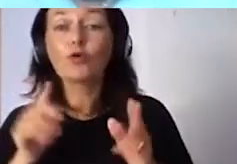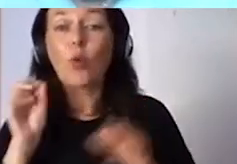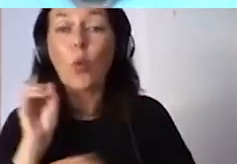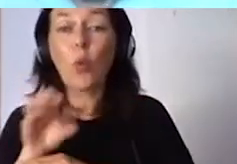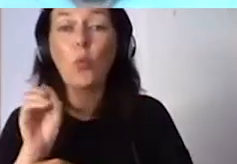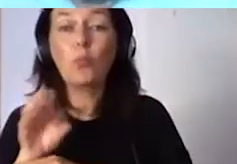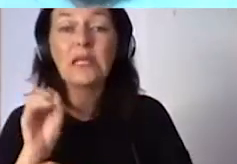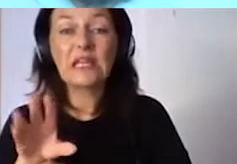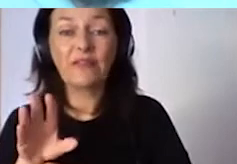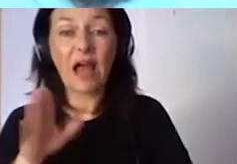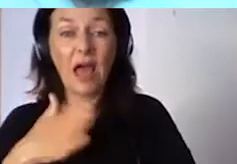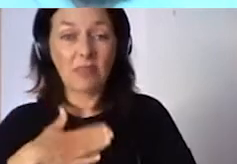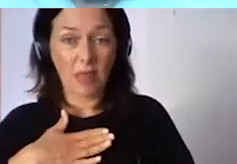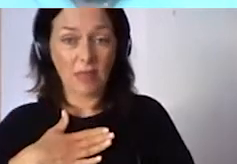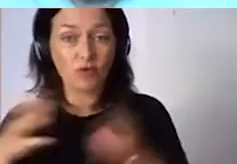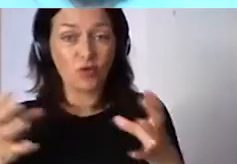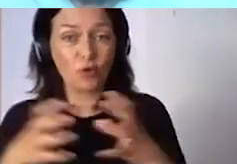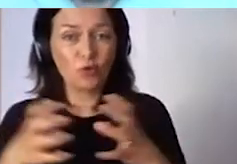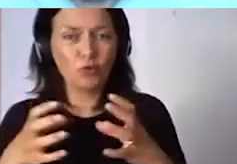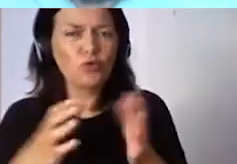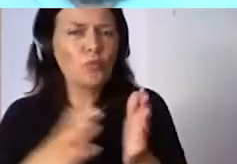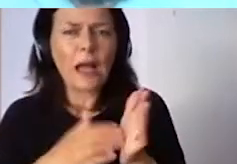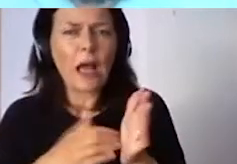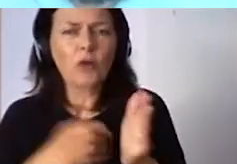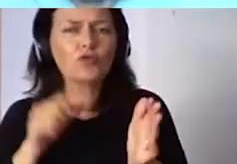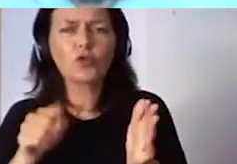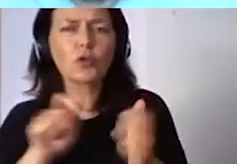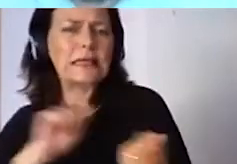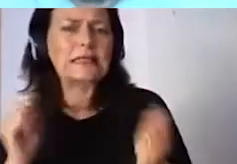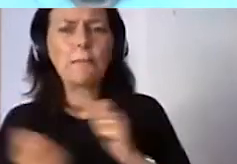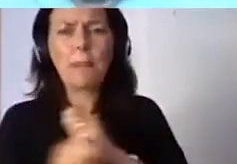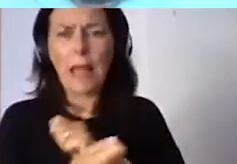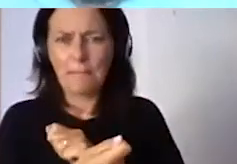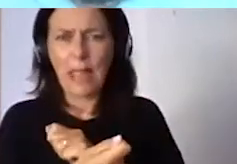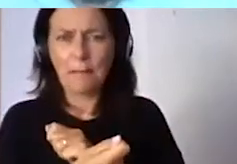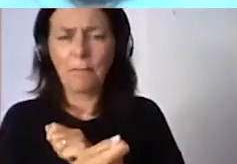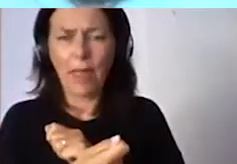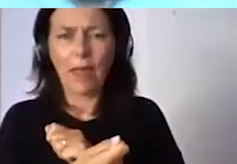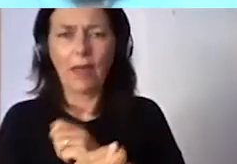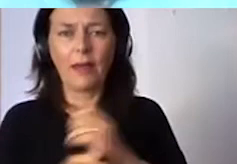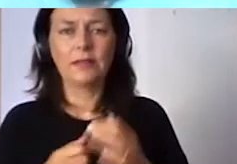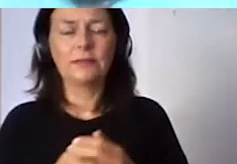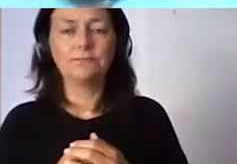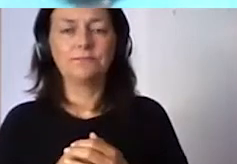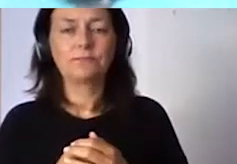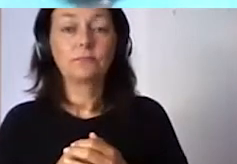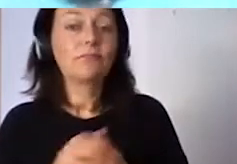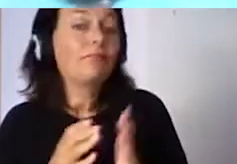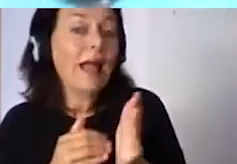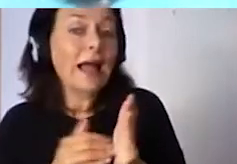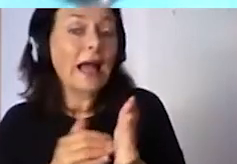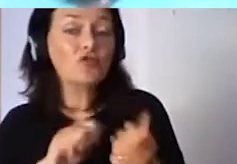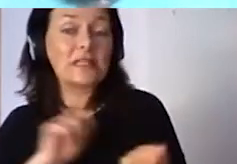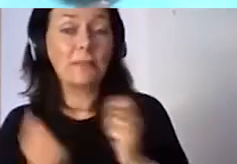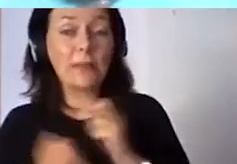provoke a transformative change at society level. I will go through